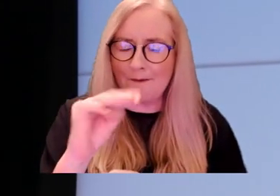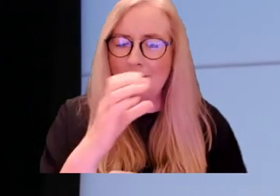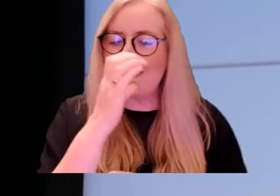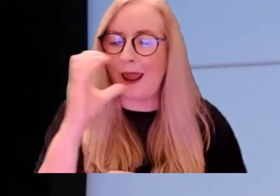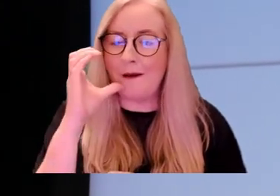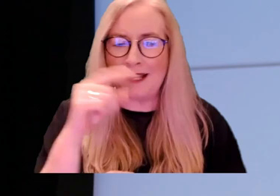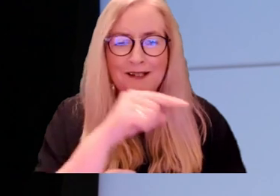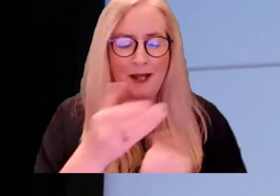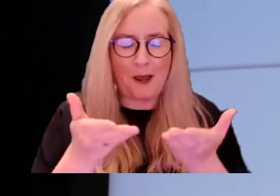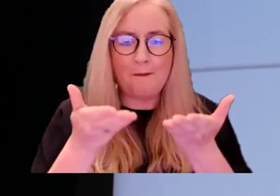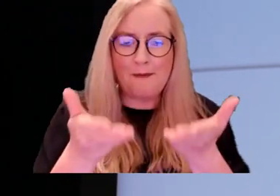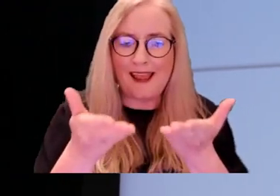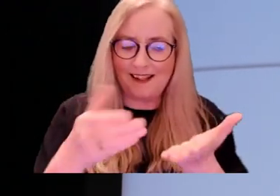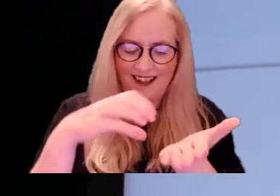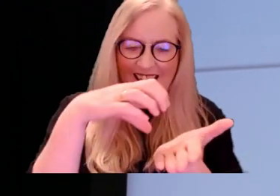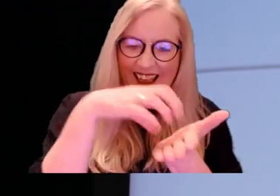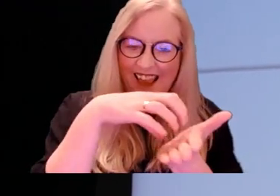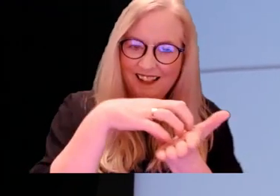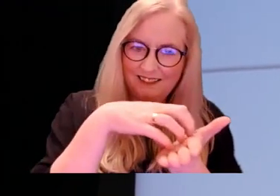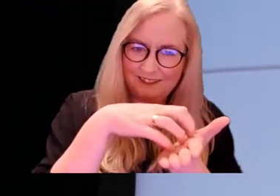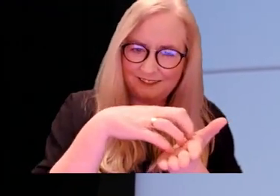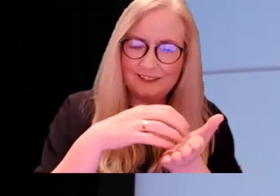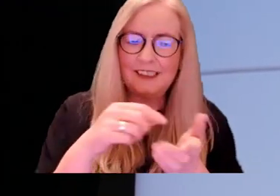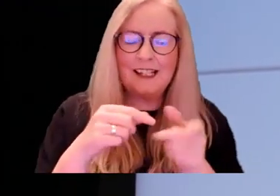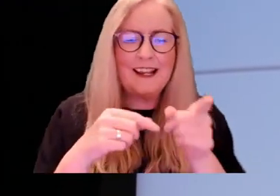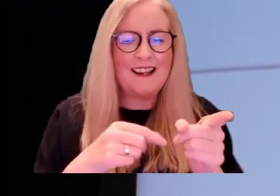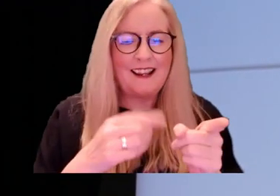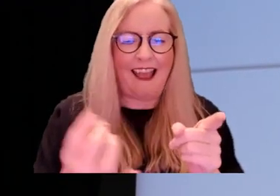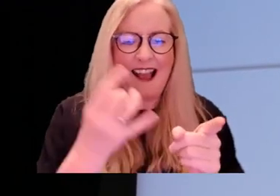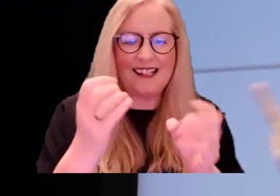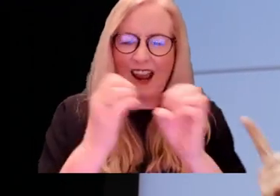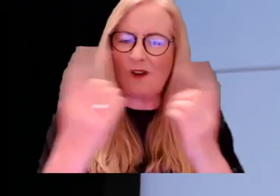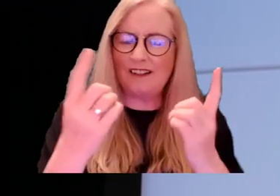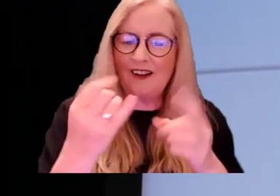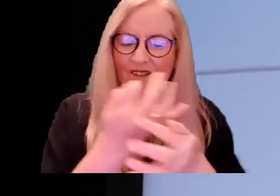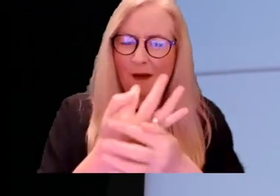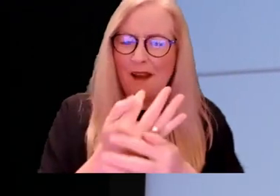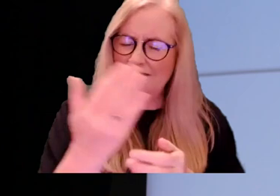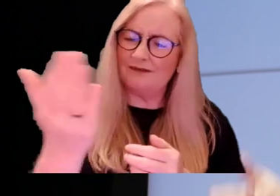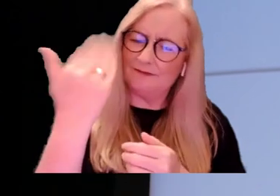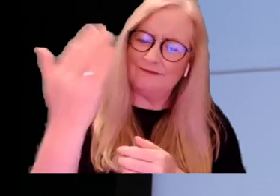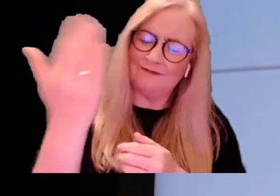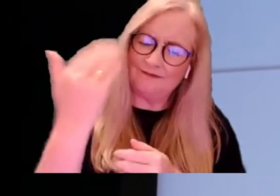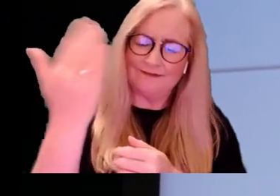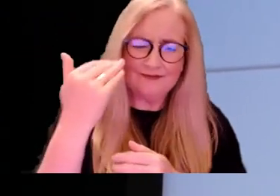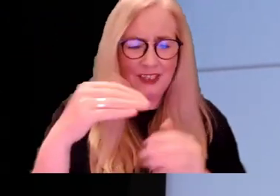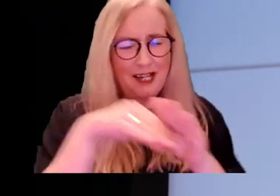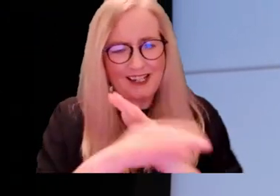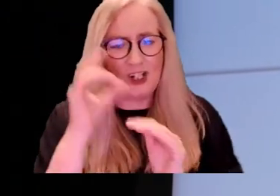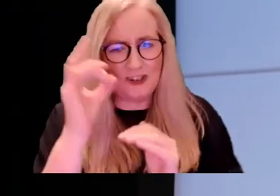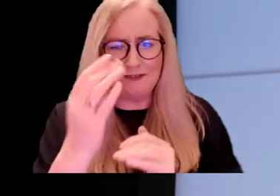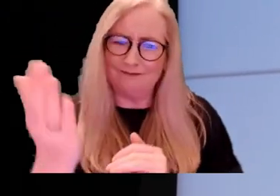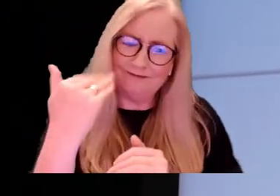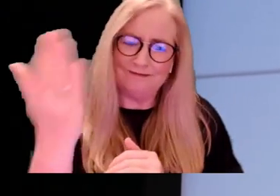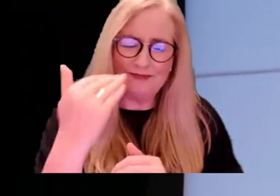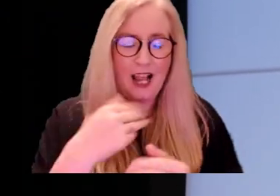Callum, is baking a cake, and he's asking everyone in the family to come into the kitchen. Come on,